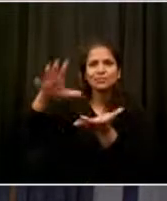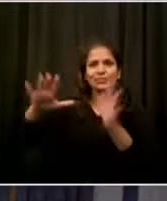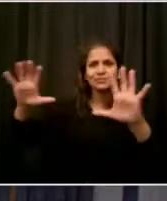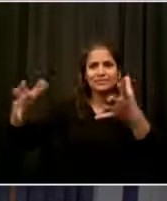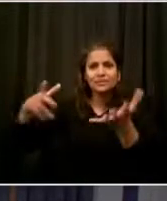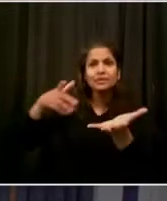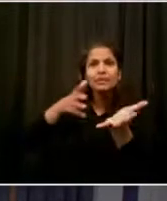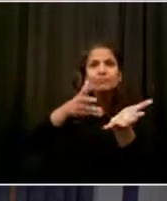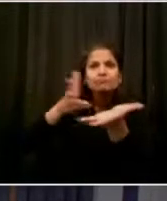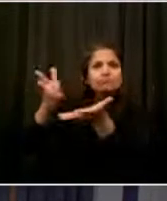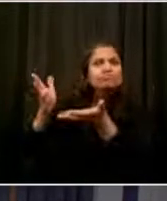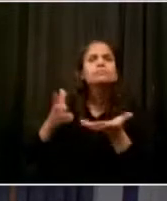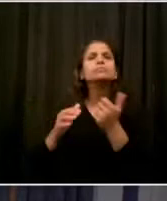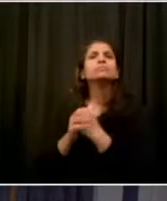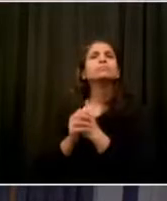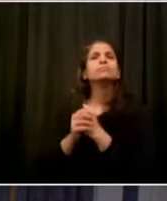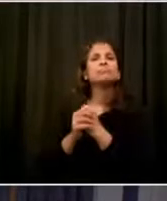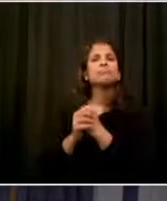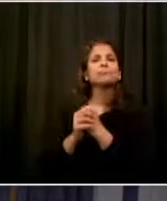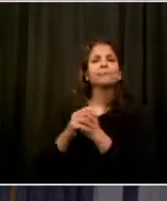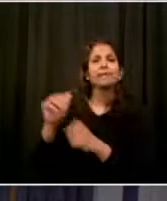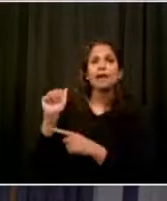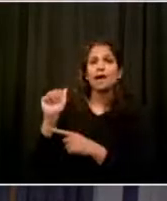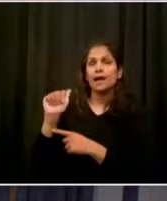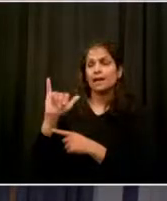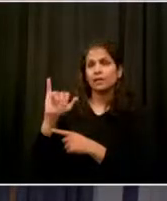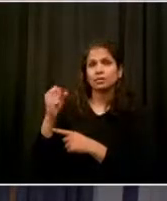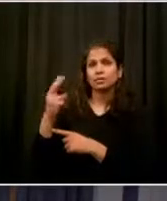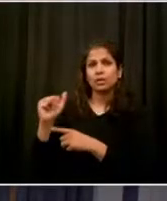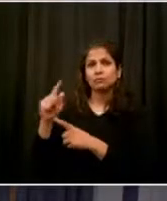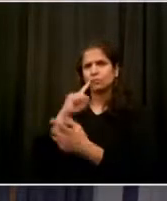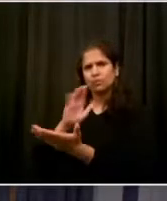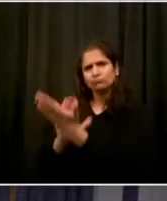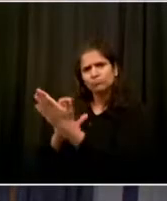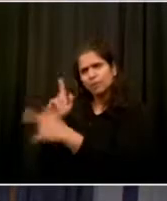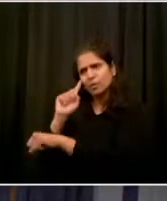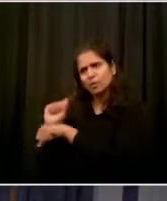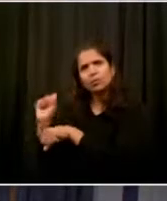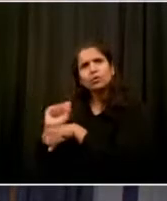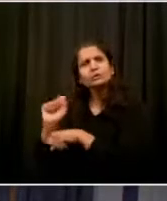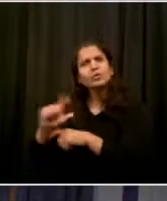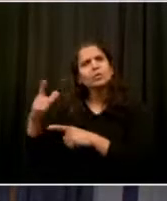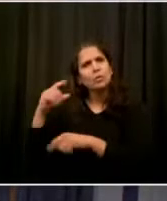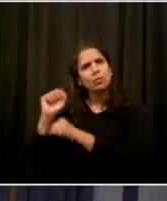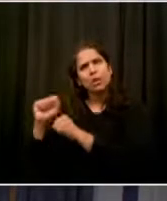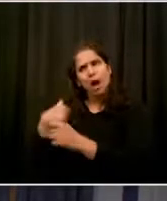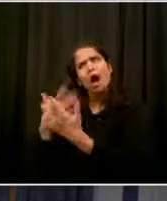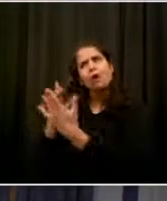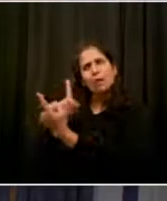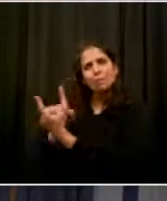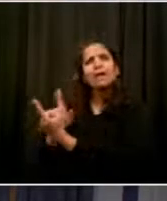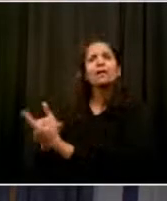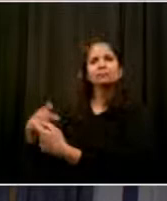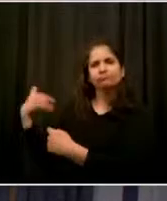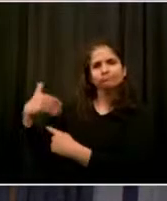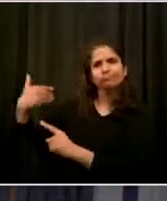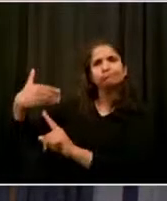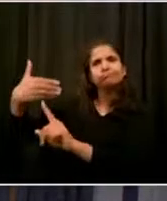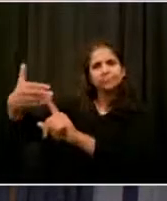work over the years. I have tremendous admiration for her. And one of the things I said during our State of the City Address really